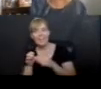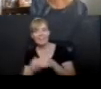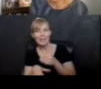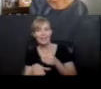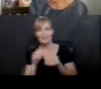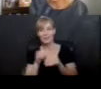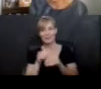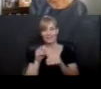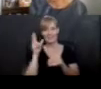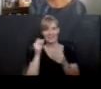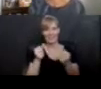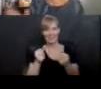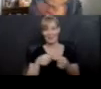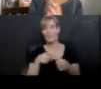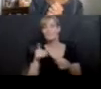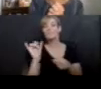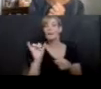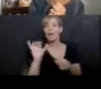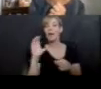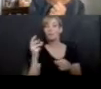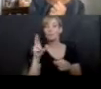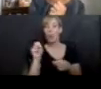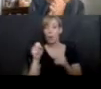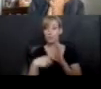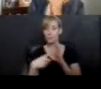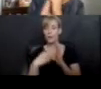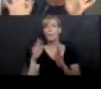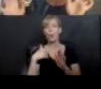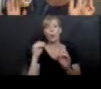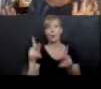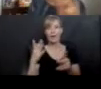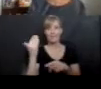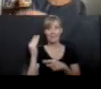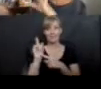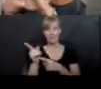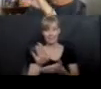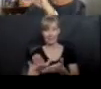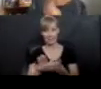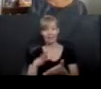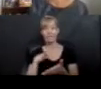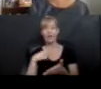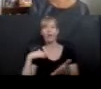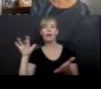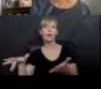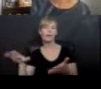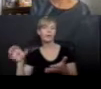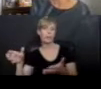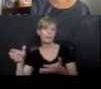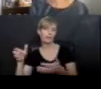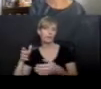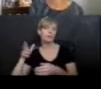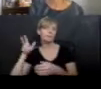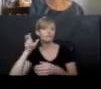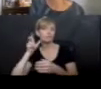And even just like, if you're doing chores, like, okay, we're going to have 15 minutes of cleaning. Everybody go, you know, we'll put the book on and everybody clean up your